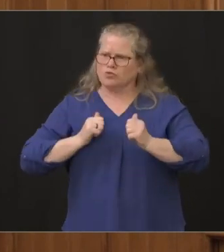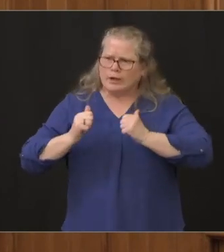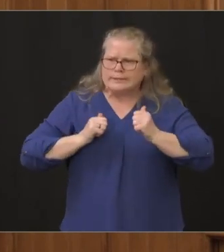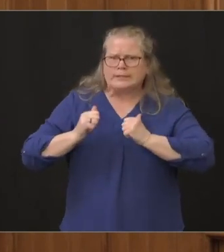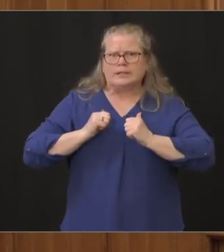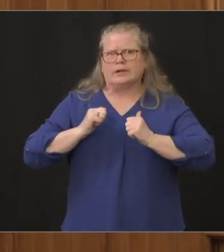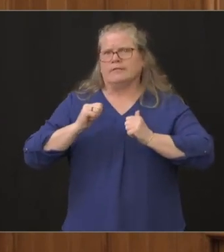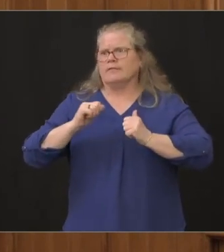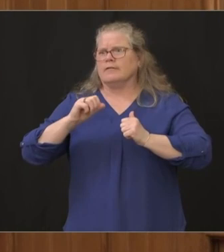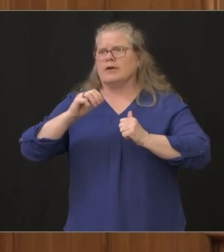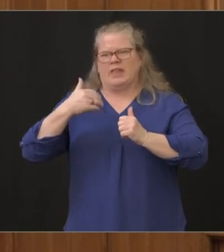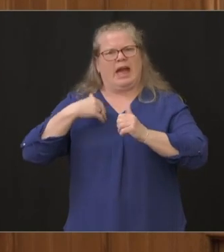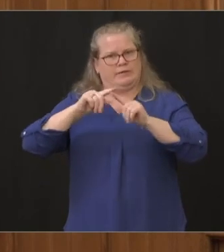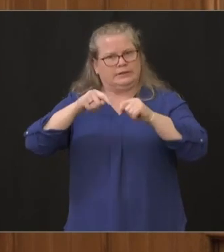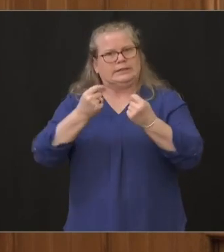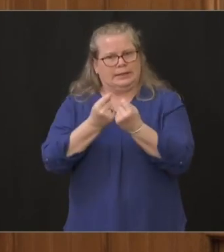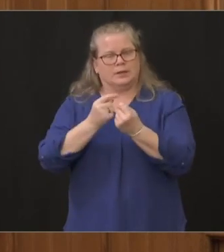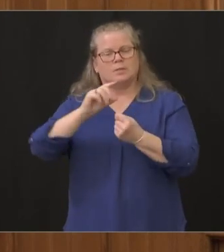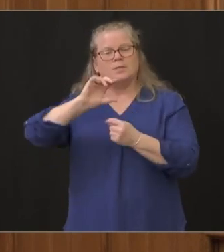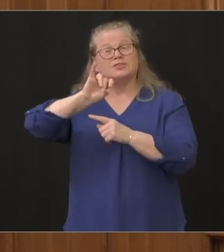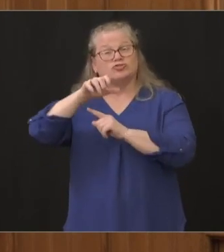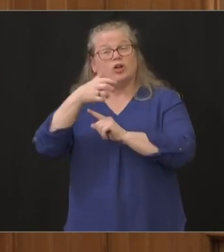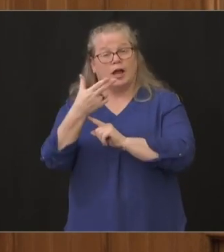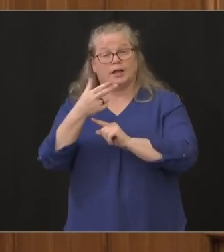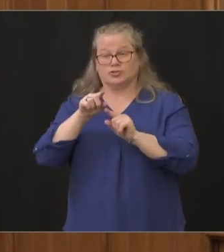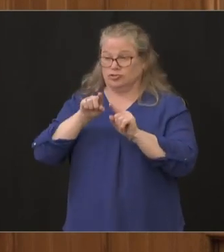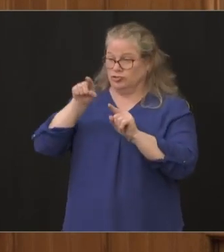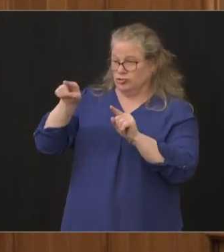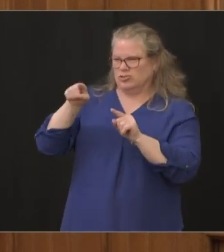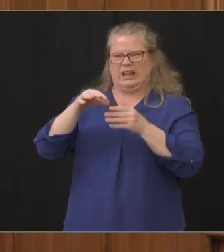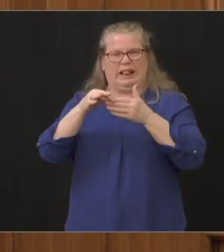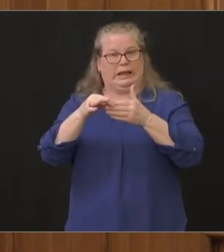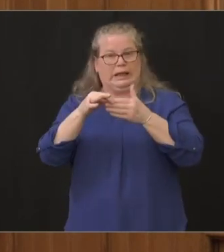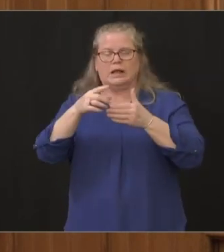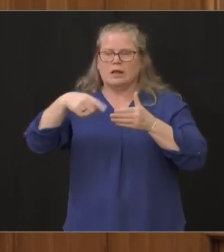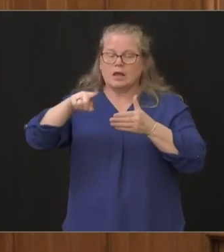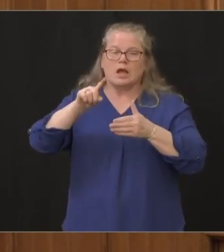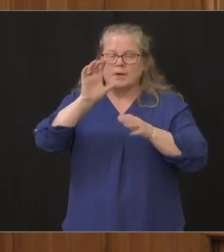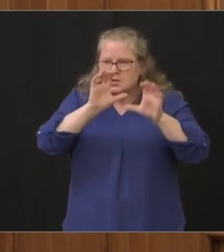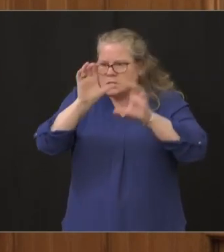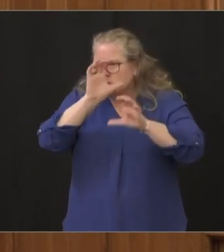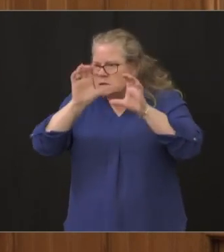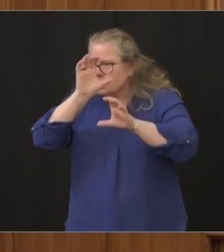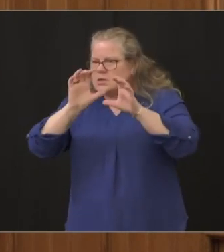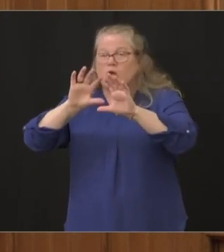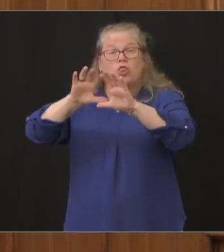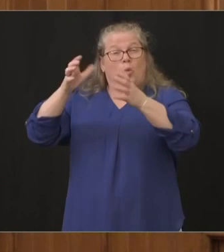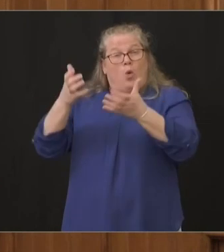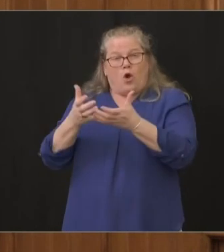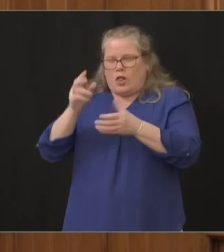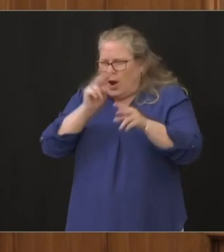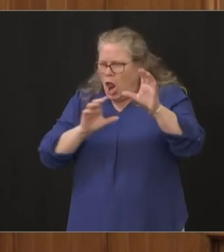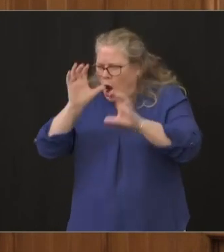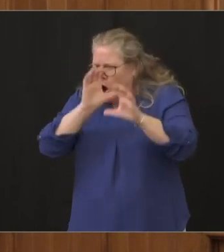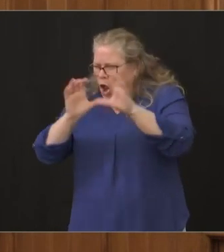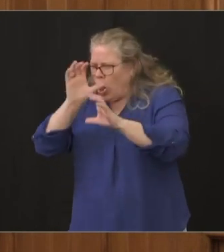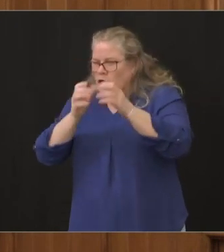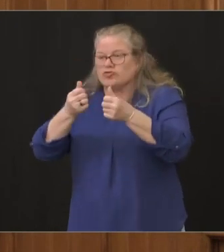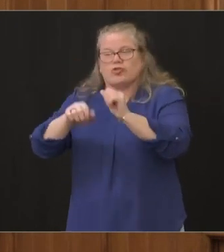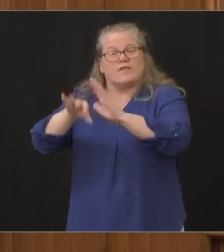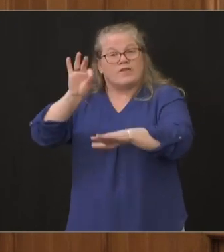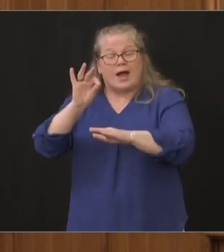actively trying to acquire from across the globe and they're working 24 hours a day seven days a week we're working in concert with the state